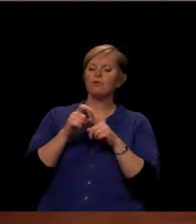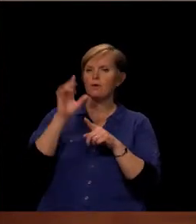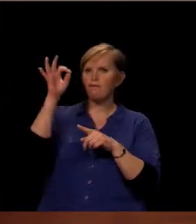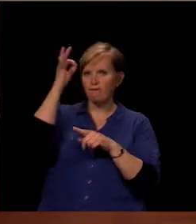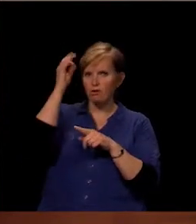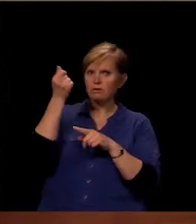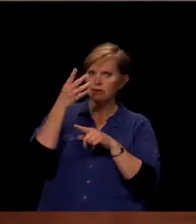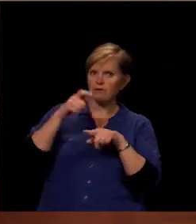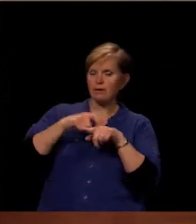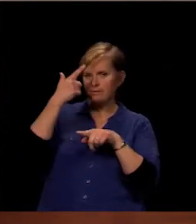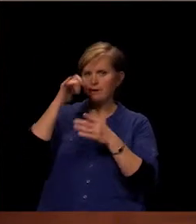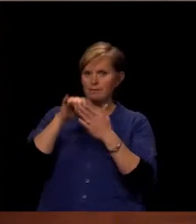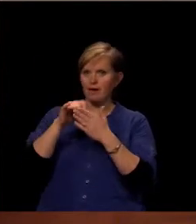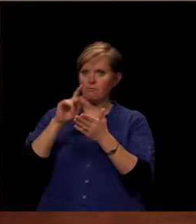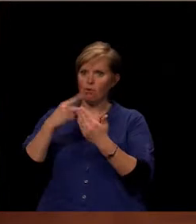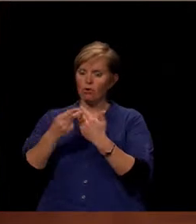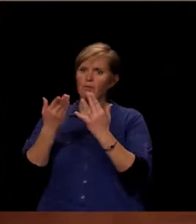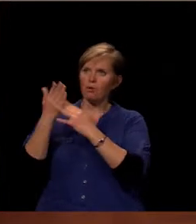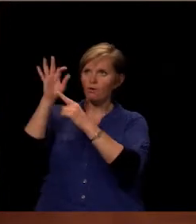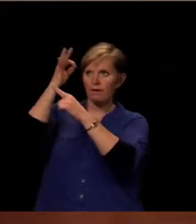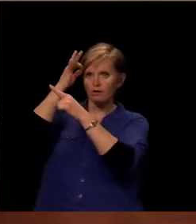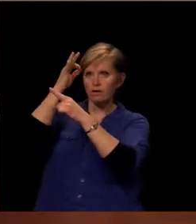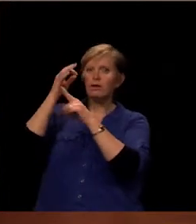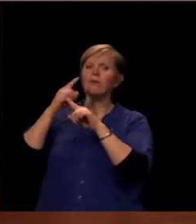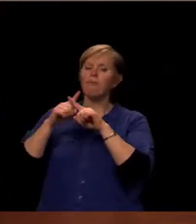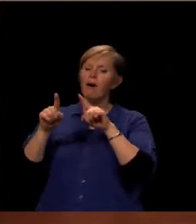because this is a federal program, though it is voluntary.